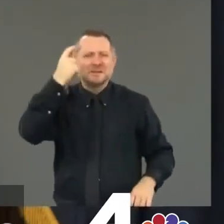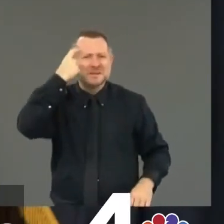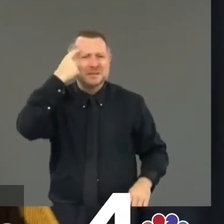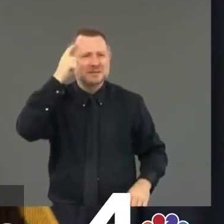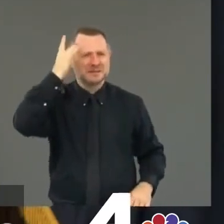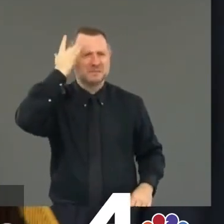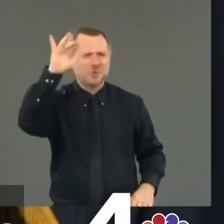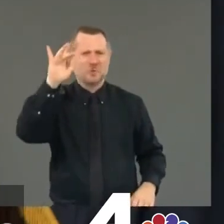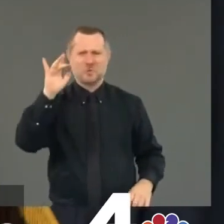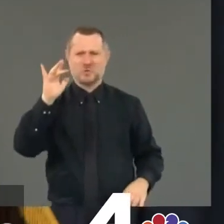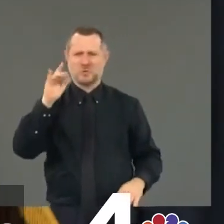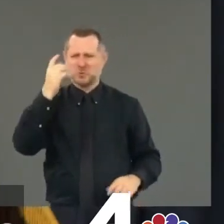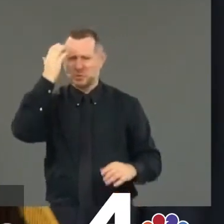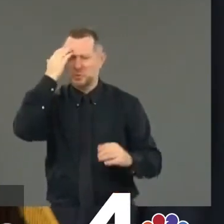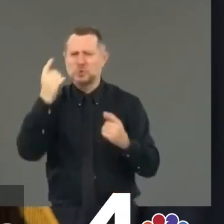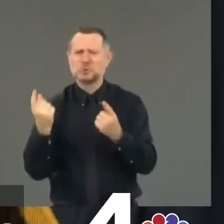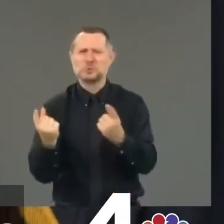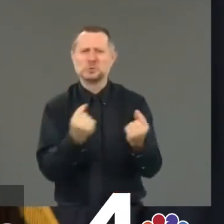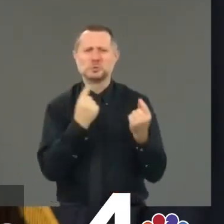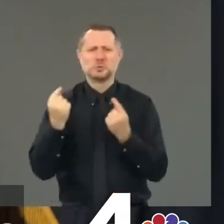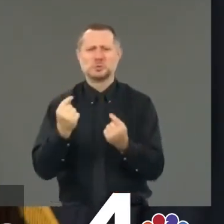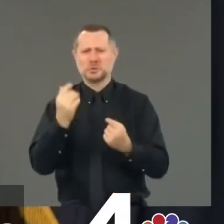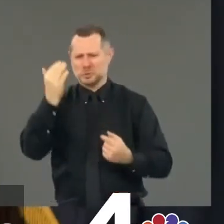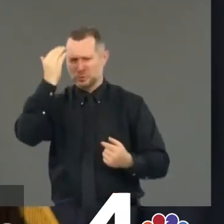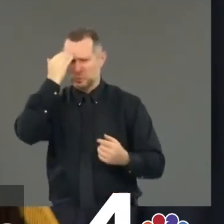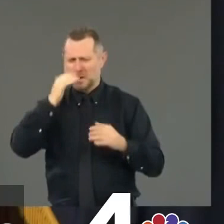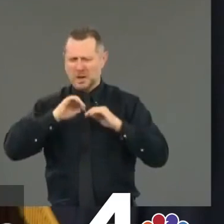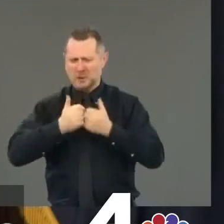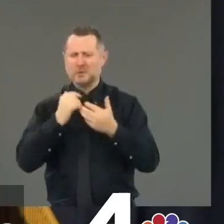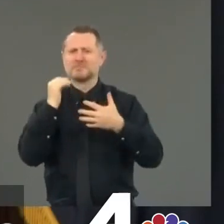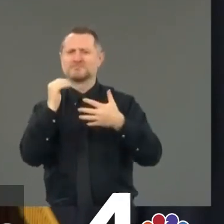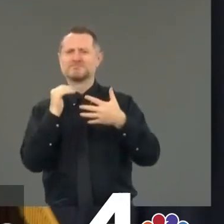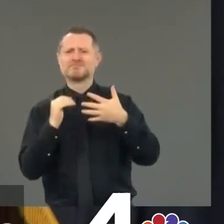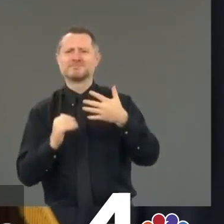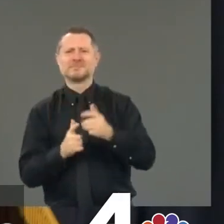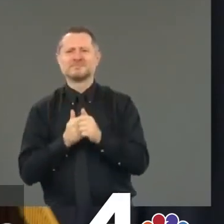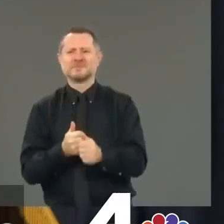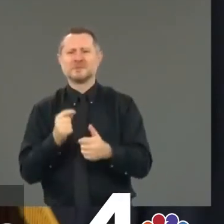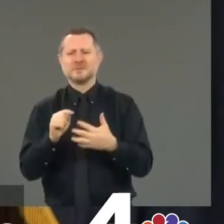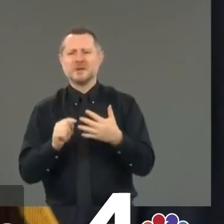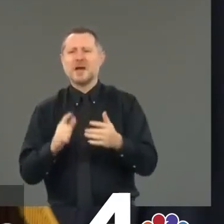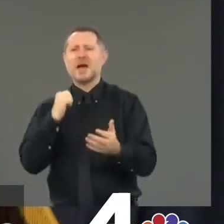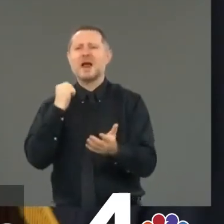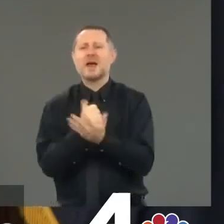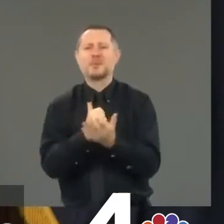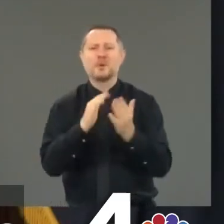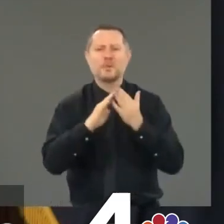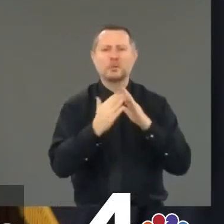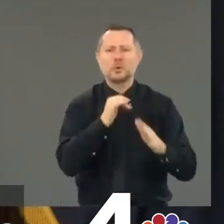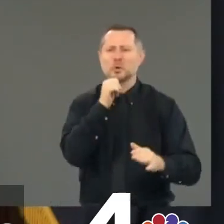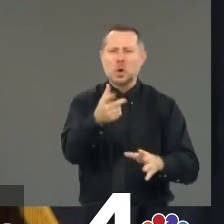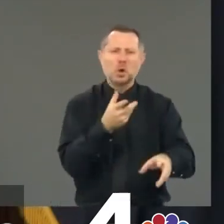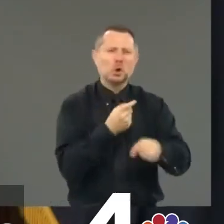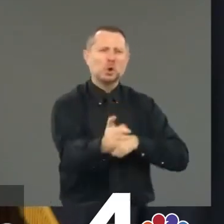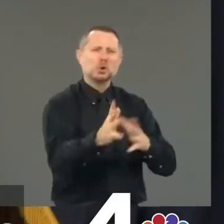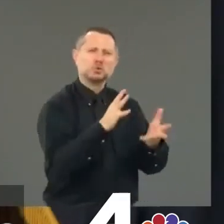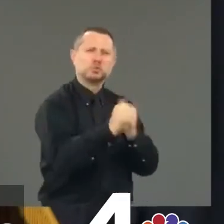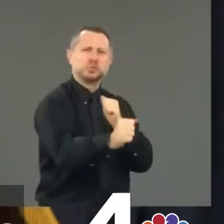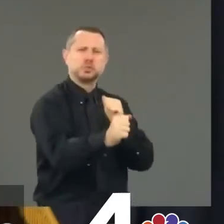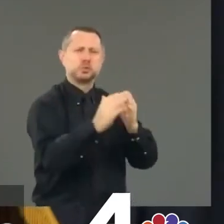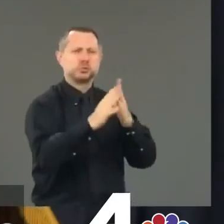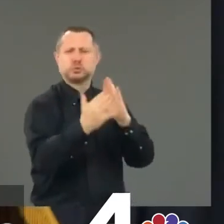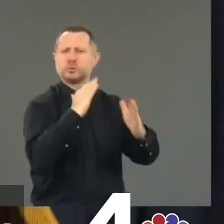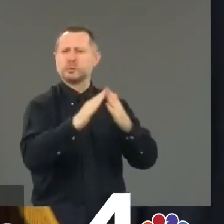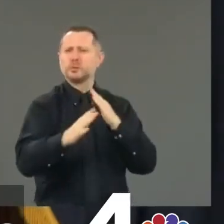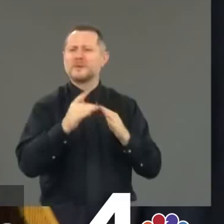and be constructive and destructive. Help your community. Don't hurt your community. Be a laser and